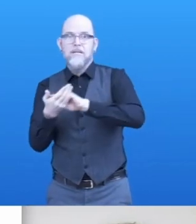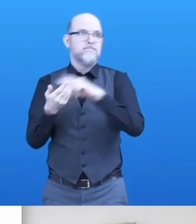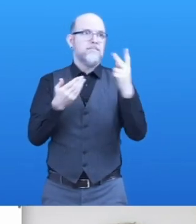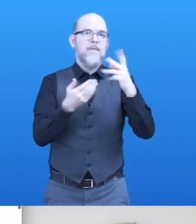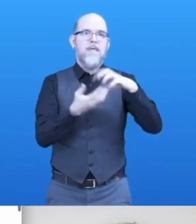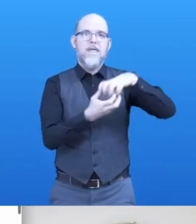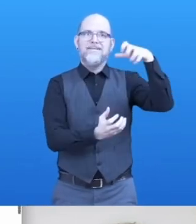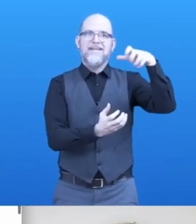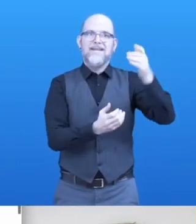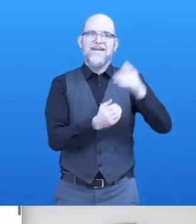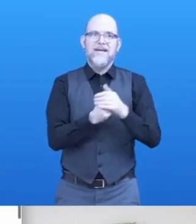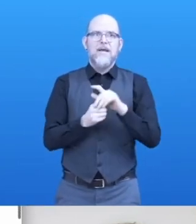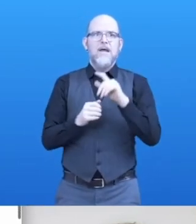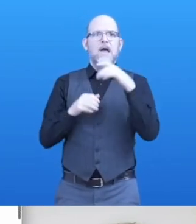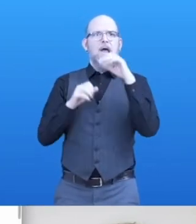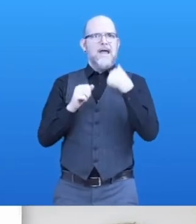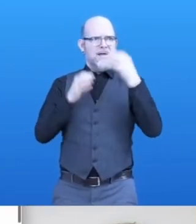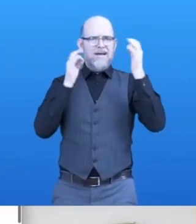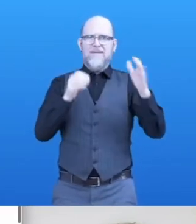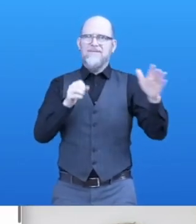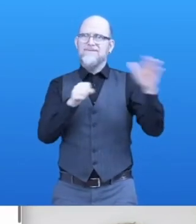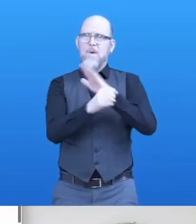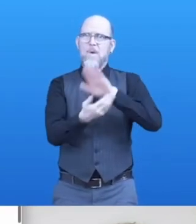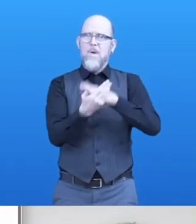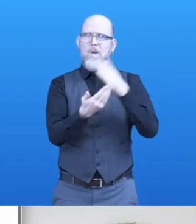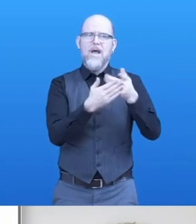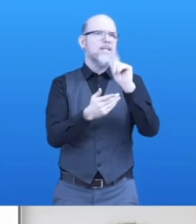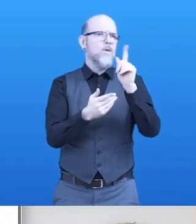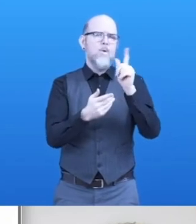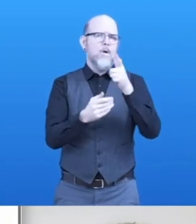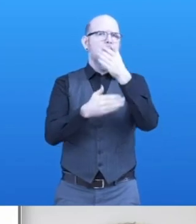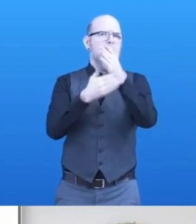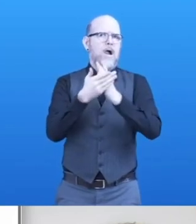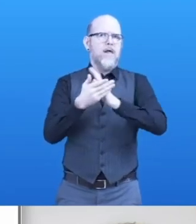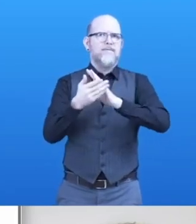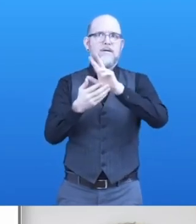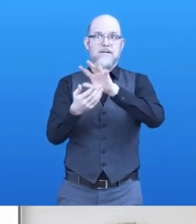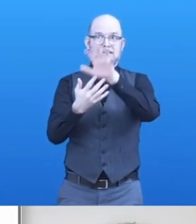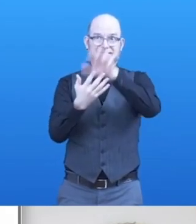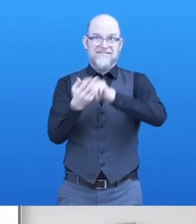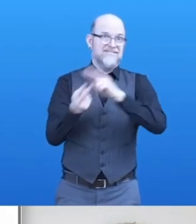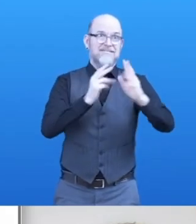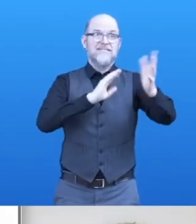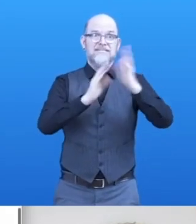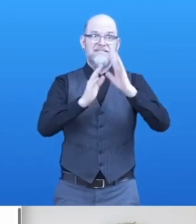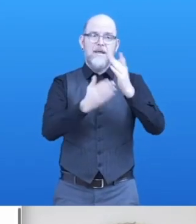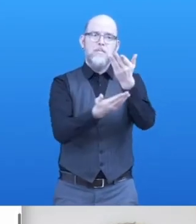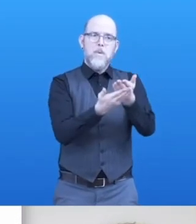engine provides a translation proposal for a translator. The human translator finalizes the translation with some corrections.